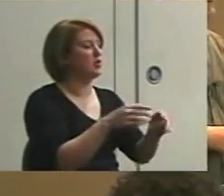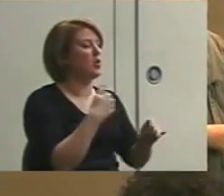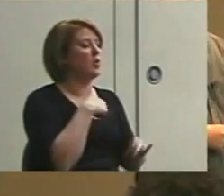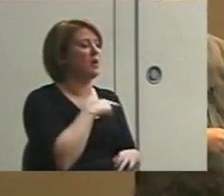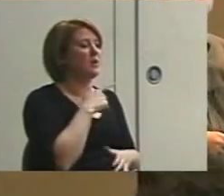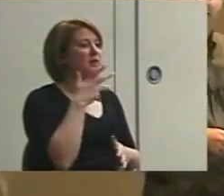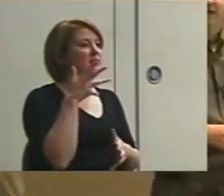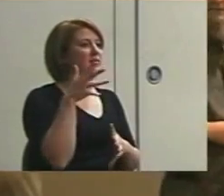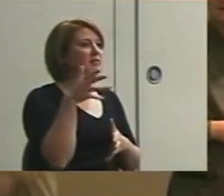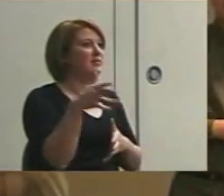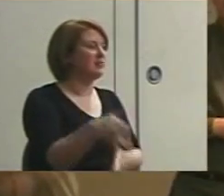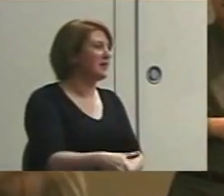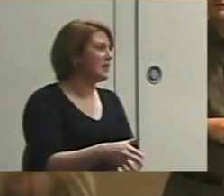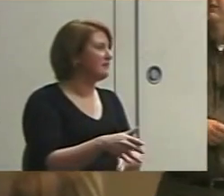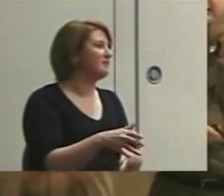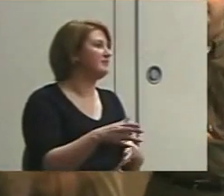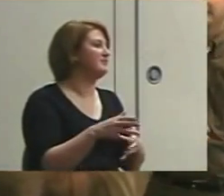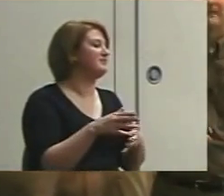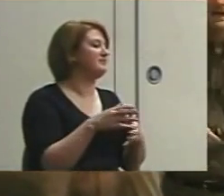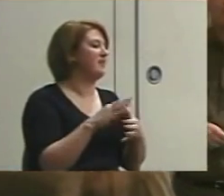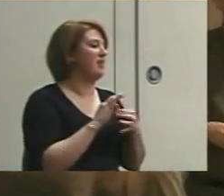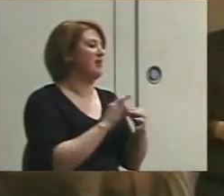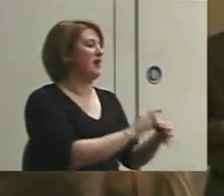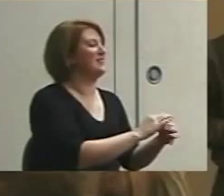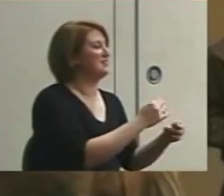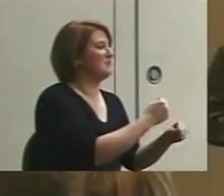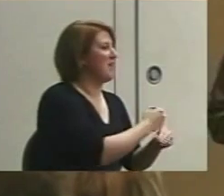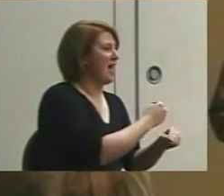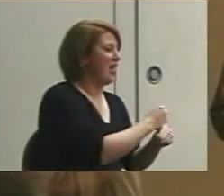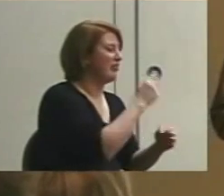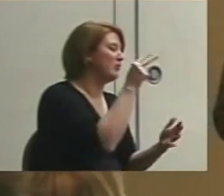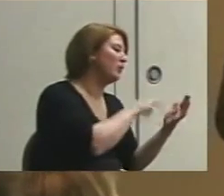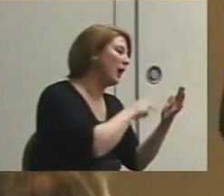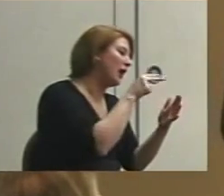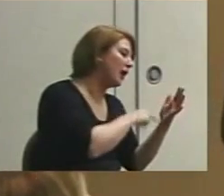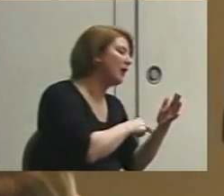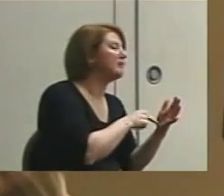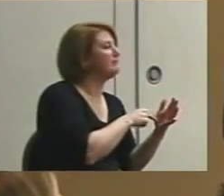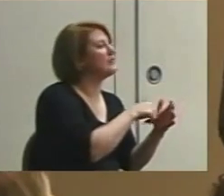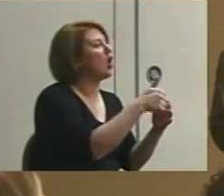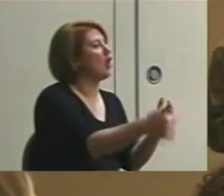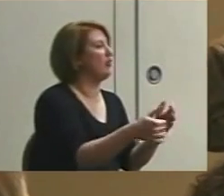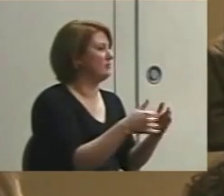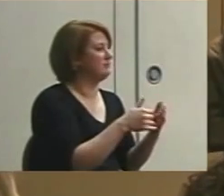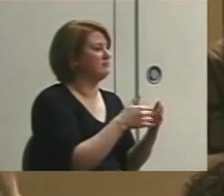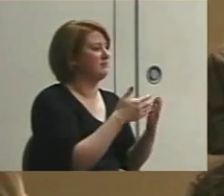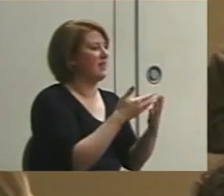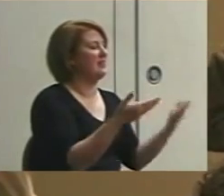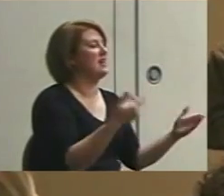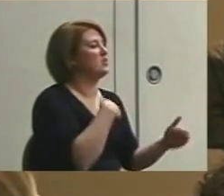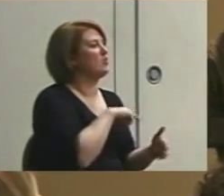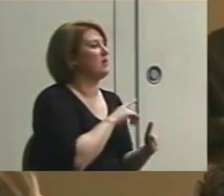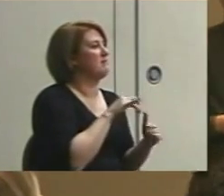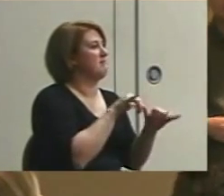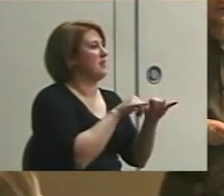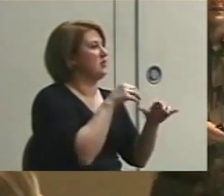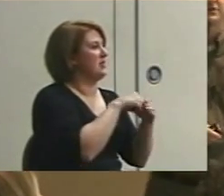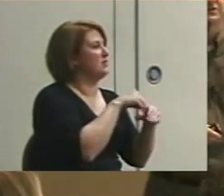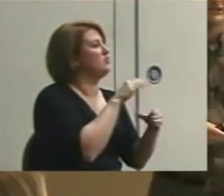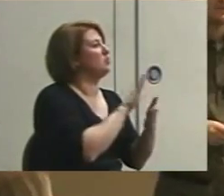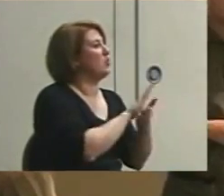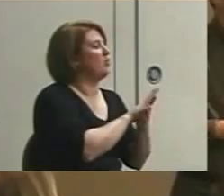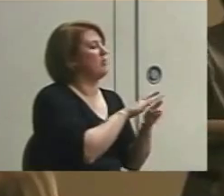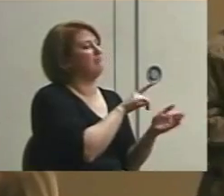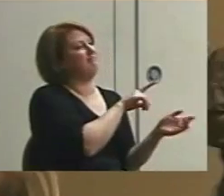the context of math and reading and the other kinds of things that we typically measure in schools. And let's go